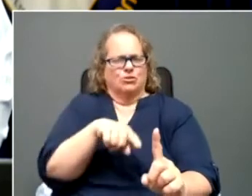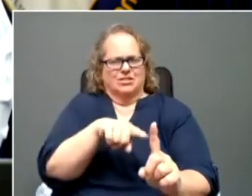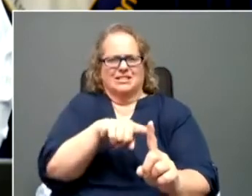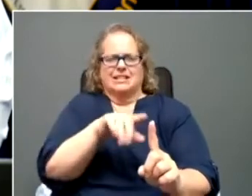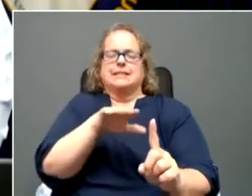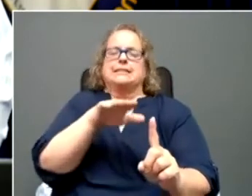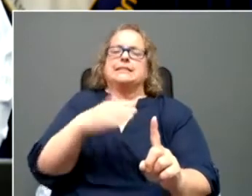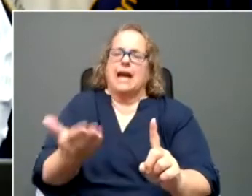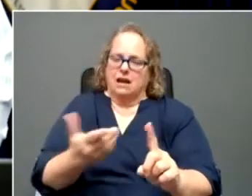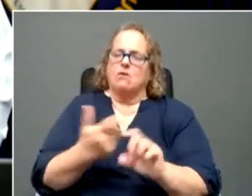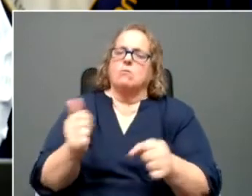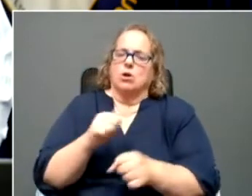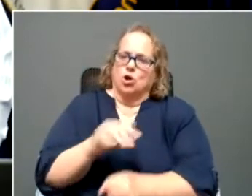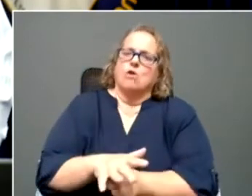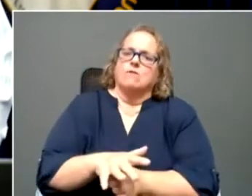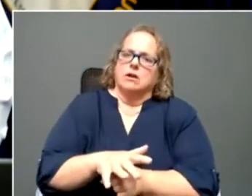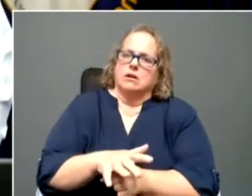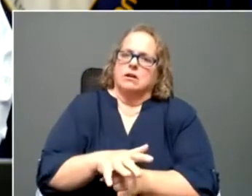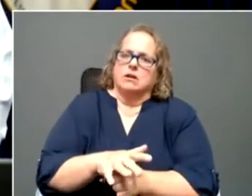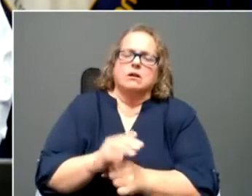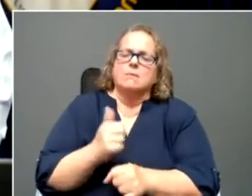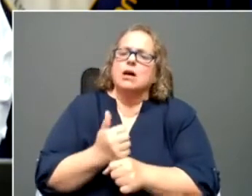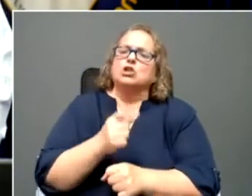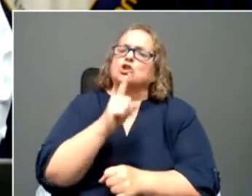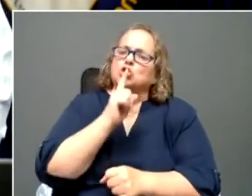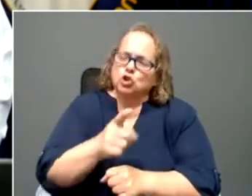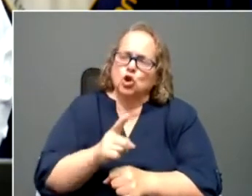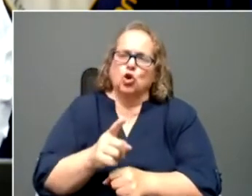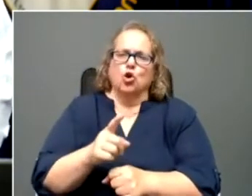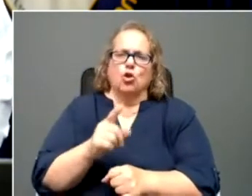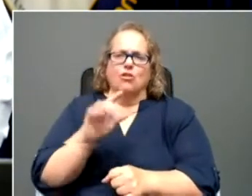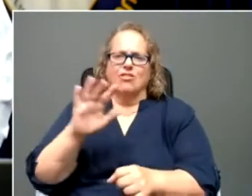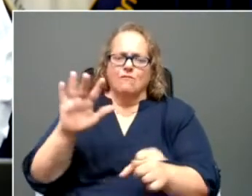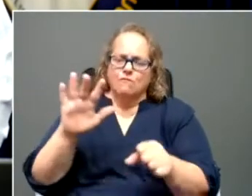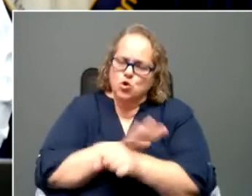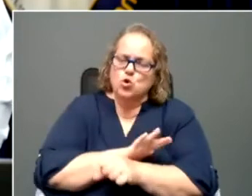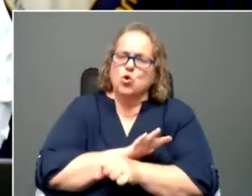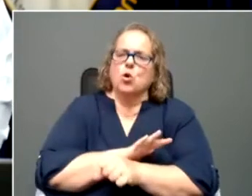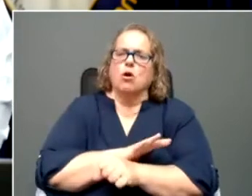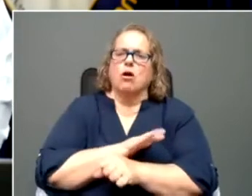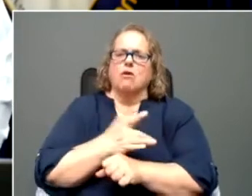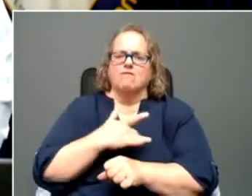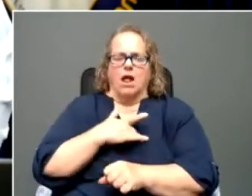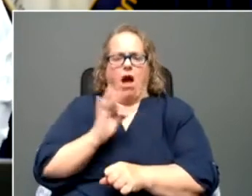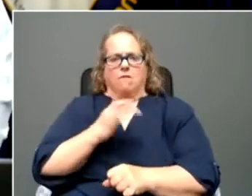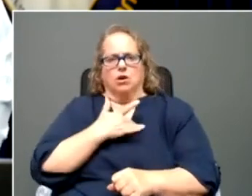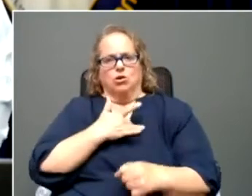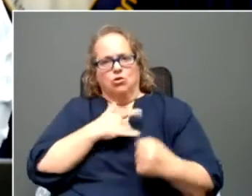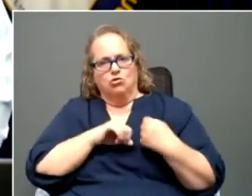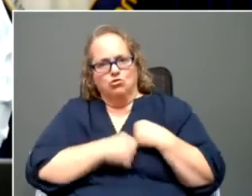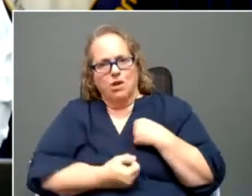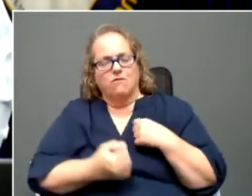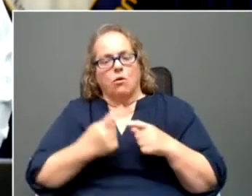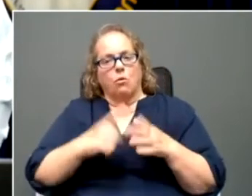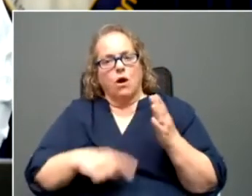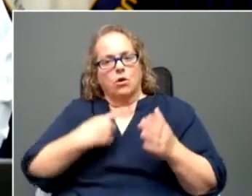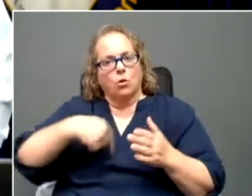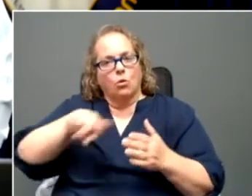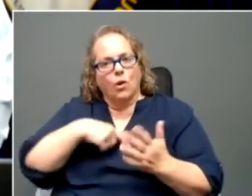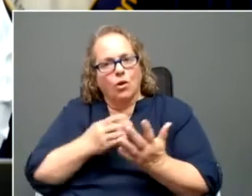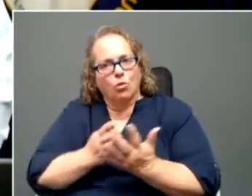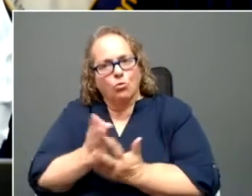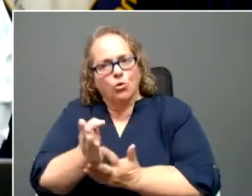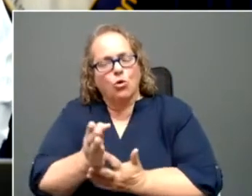any of those other considerations and making sure the full magnitude and grief that we've been through is fully accurate